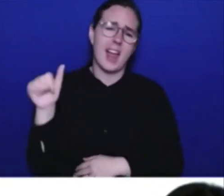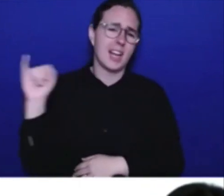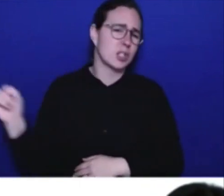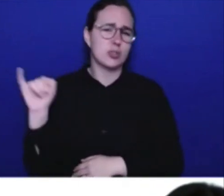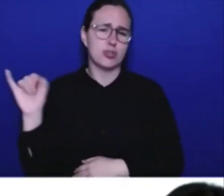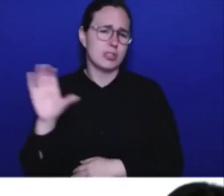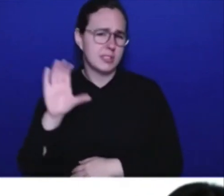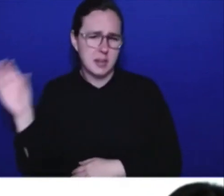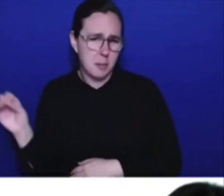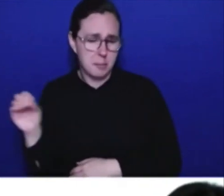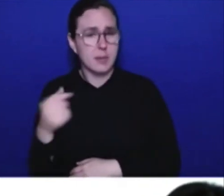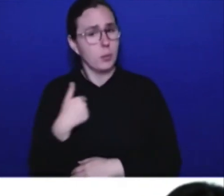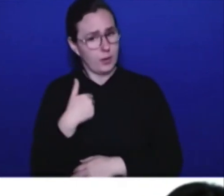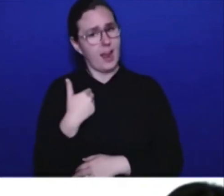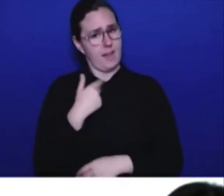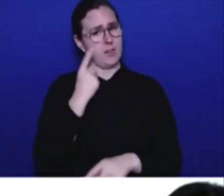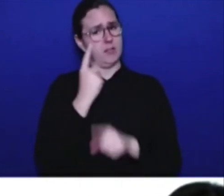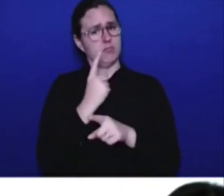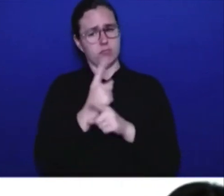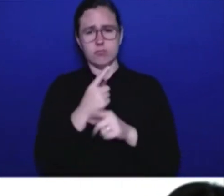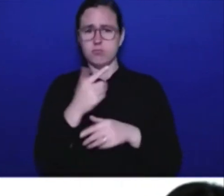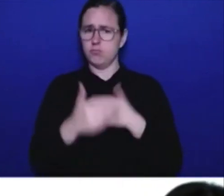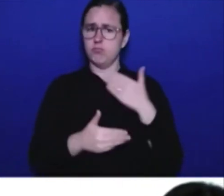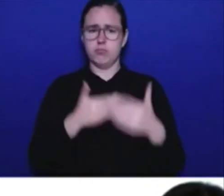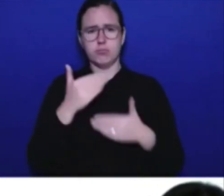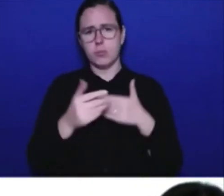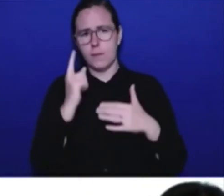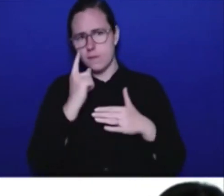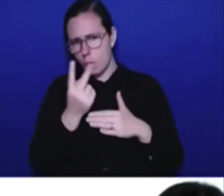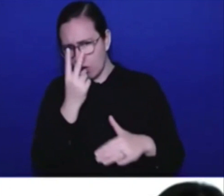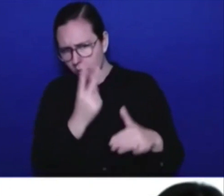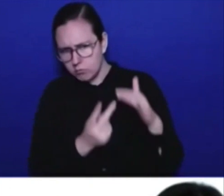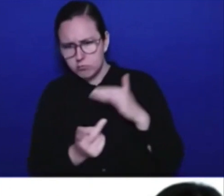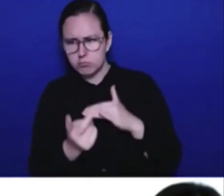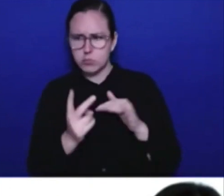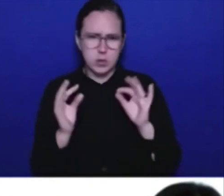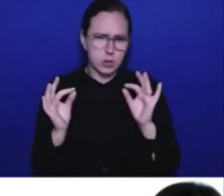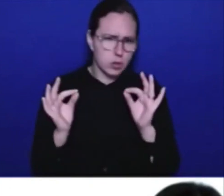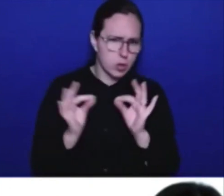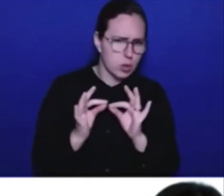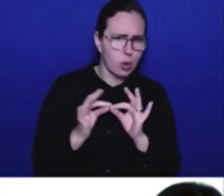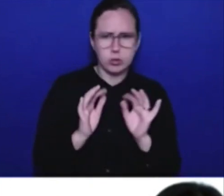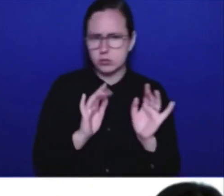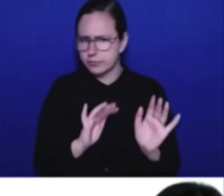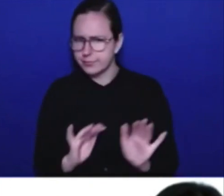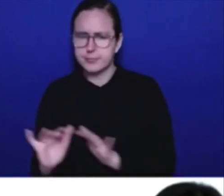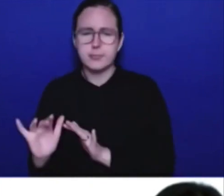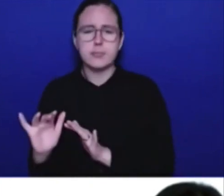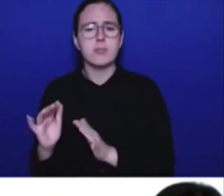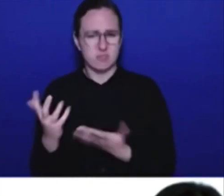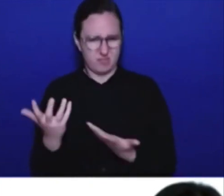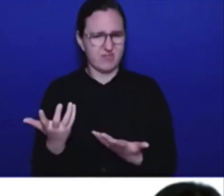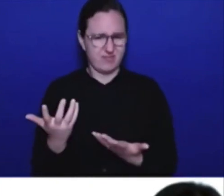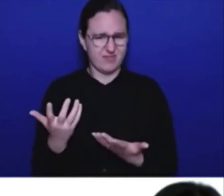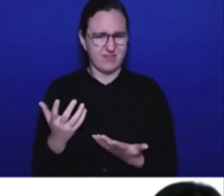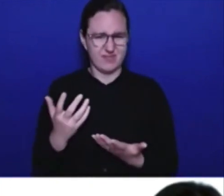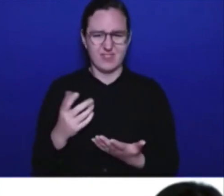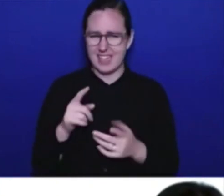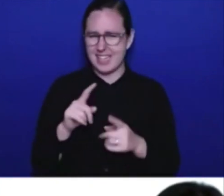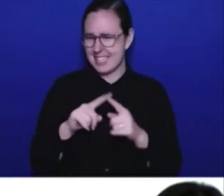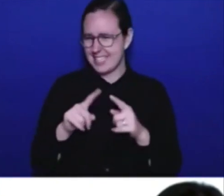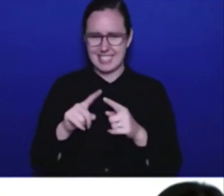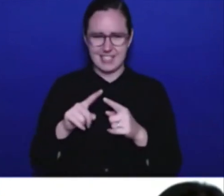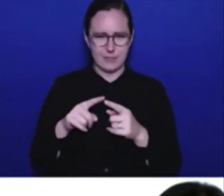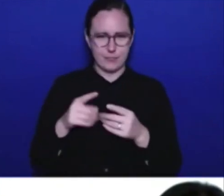built into forward-looking projections and all the different elements of the financial background that creates stability in the company.